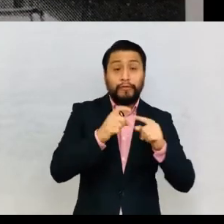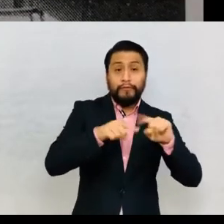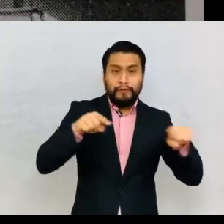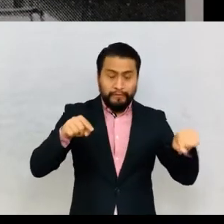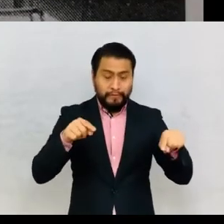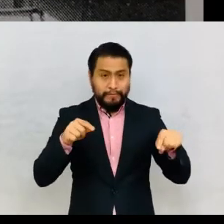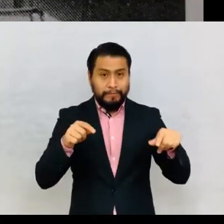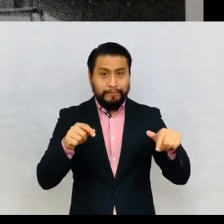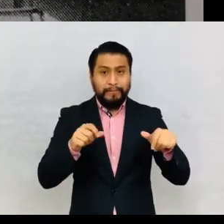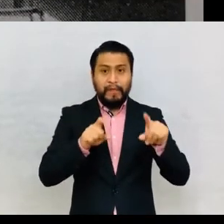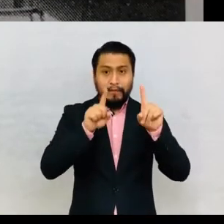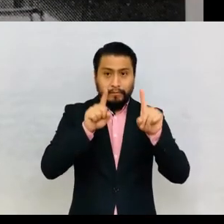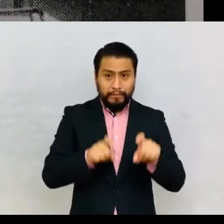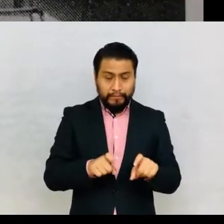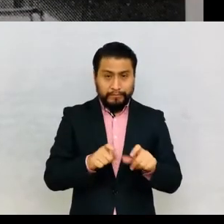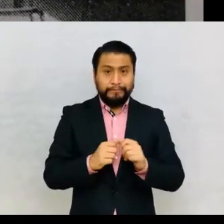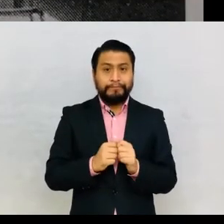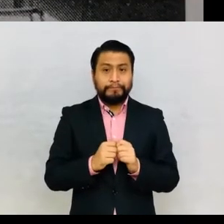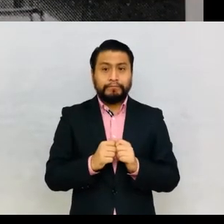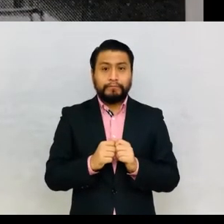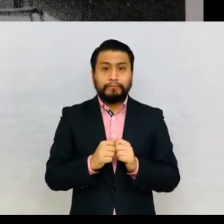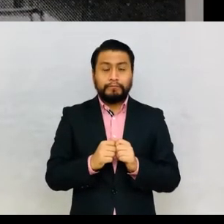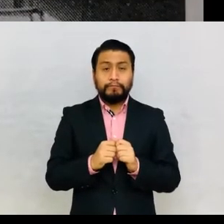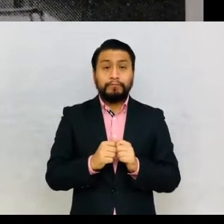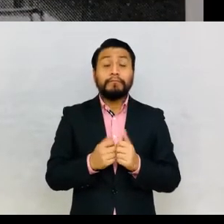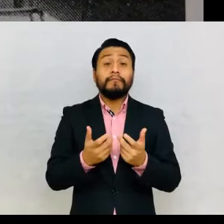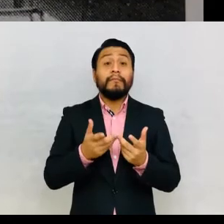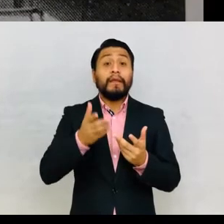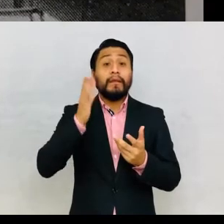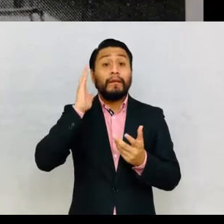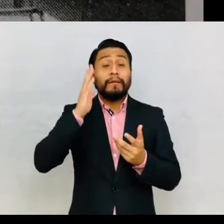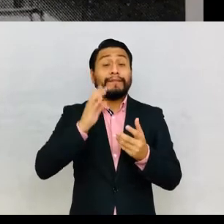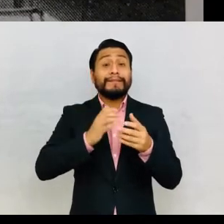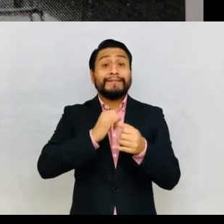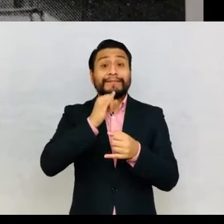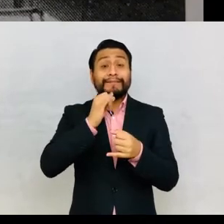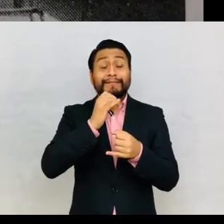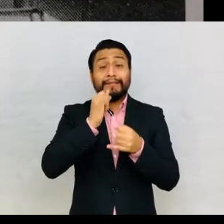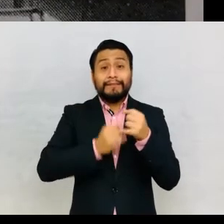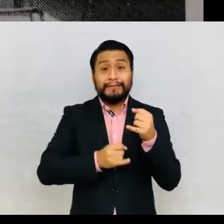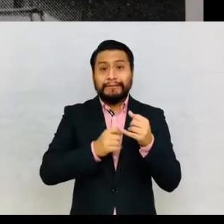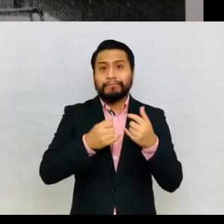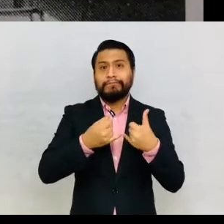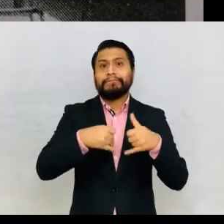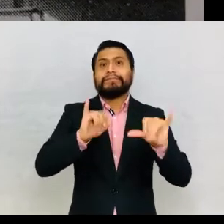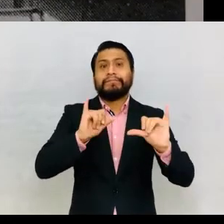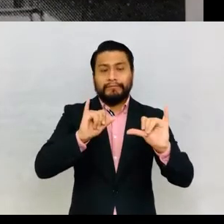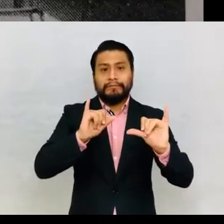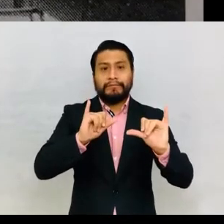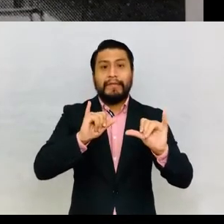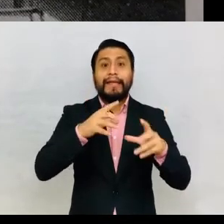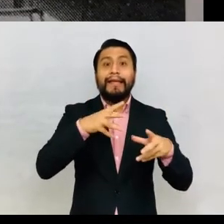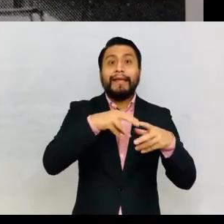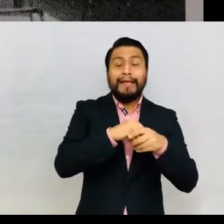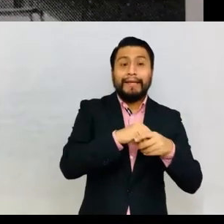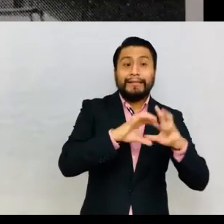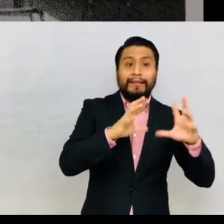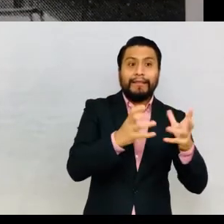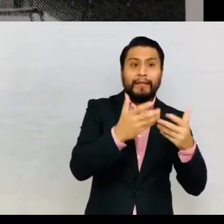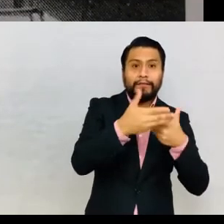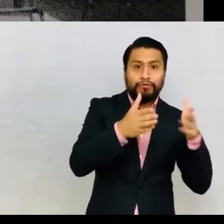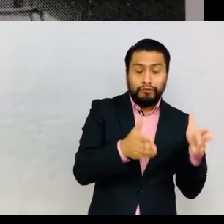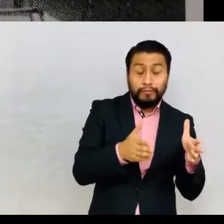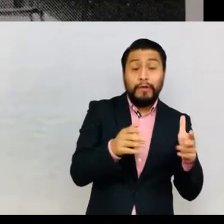scientific legitimacy, and with lasting effects, both in classrooms and